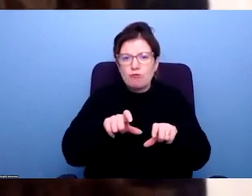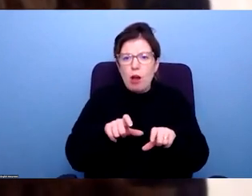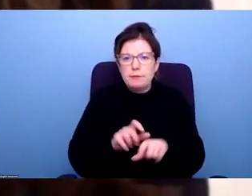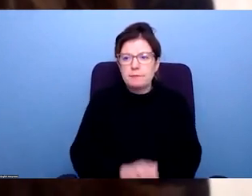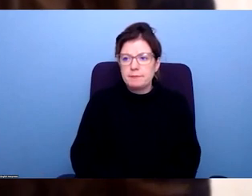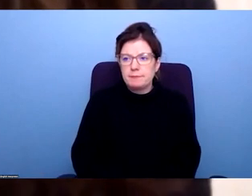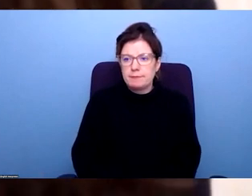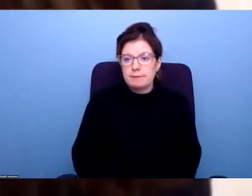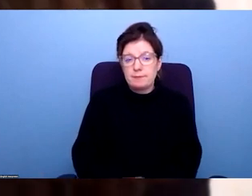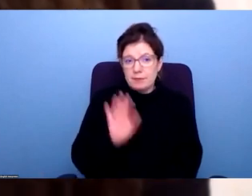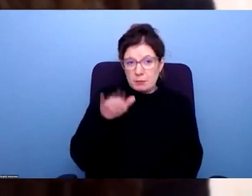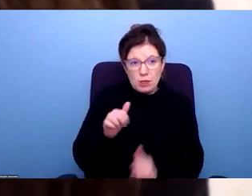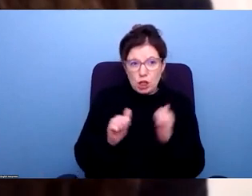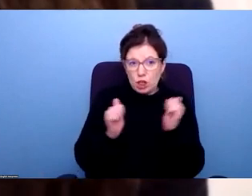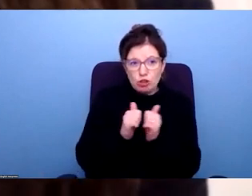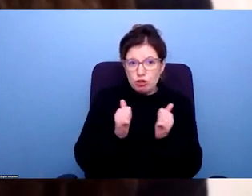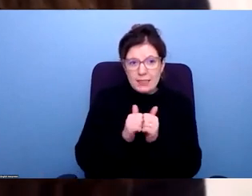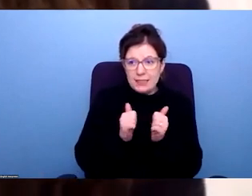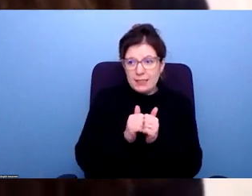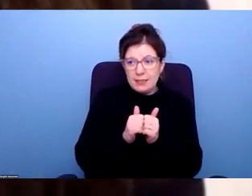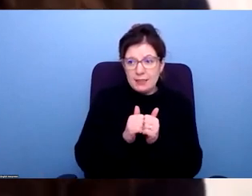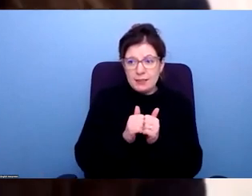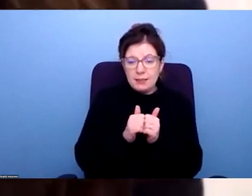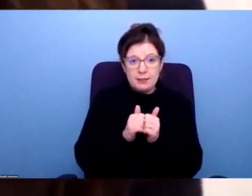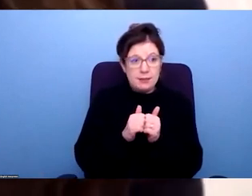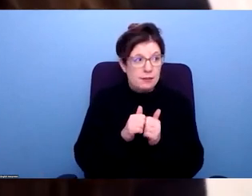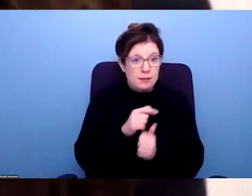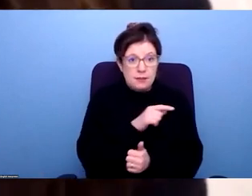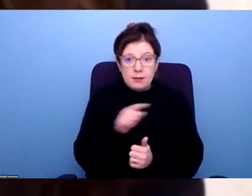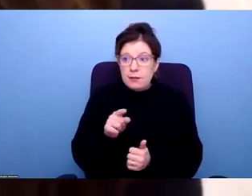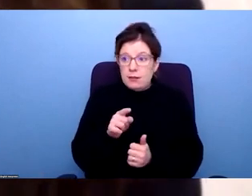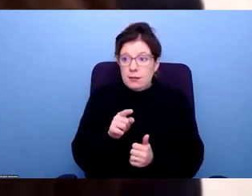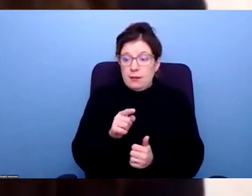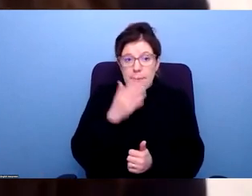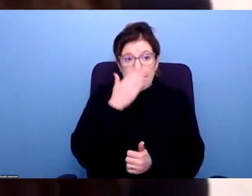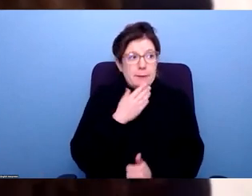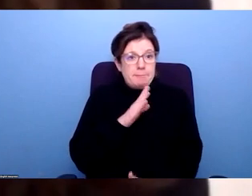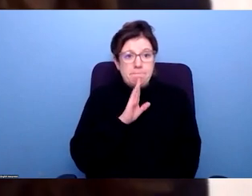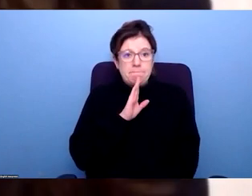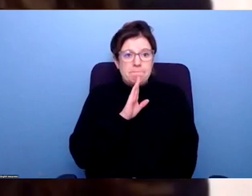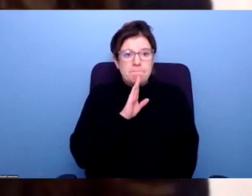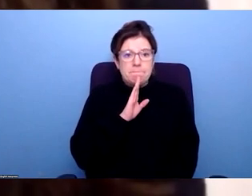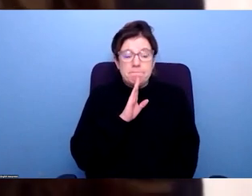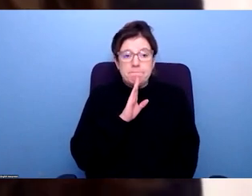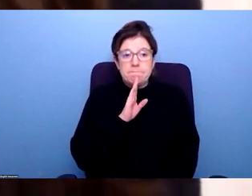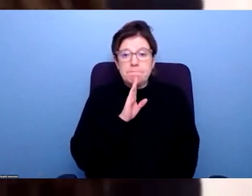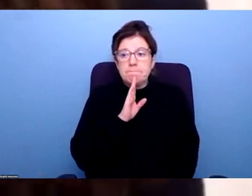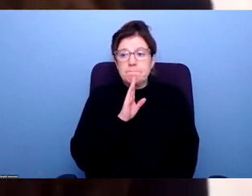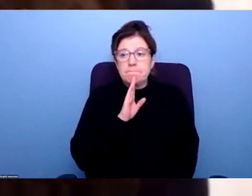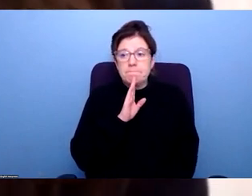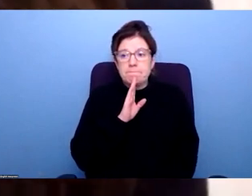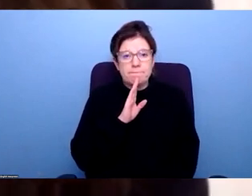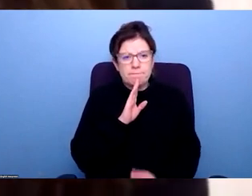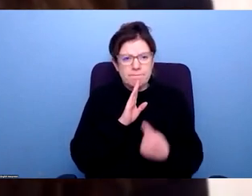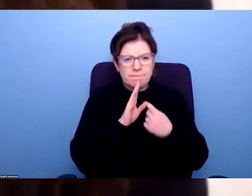I completely agree with you. Like you said, there are many sort of issues that people are not speaking about currently and delving